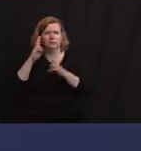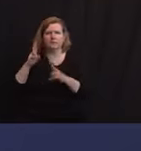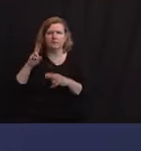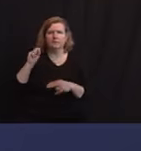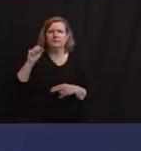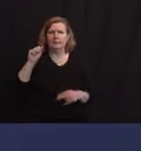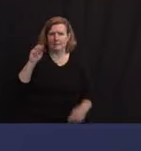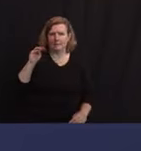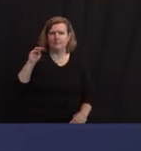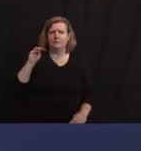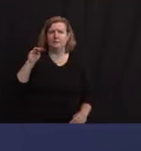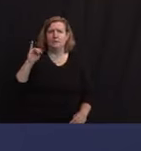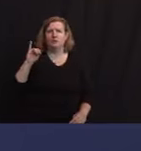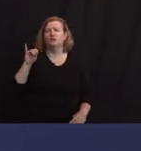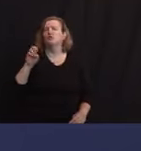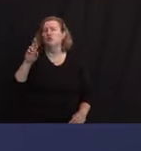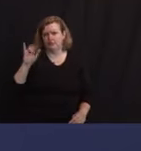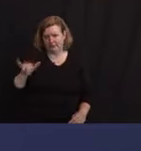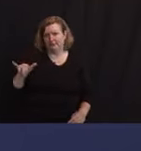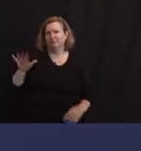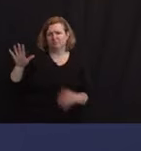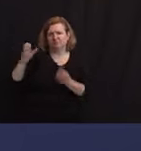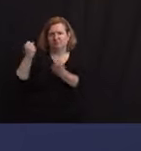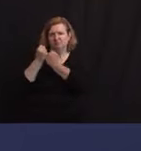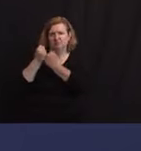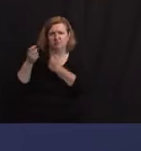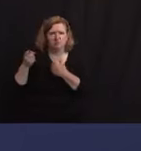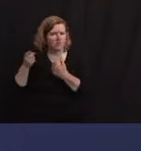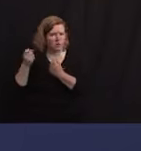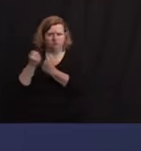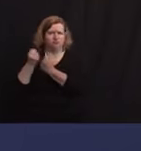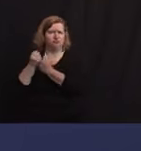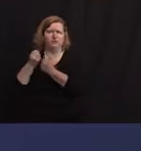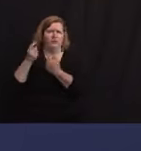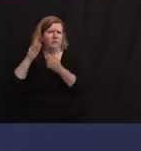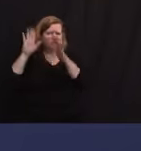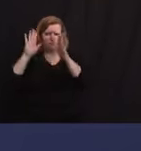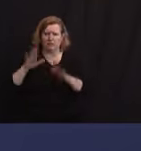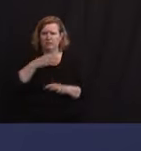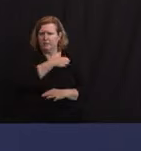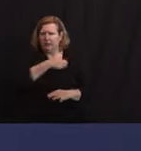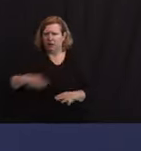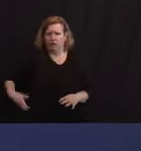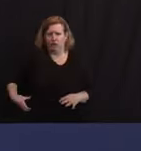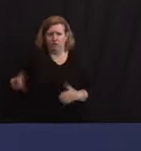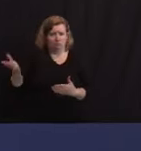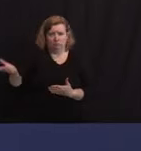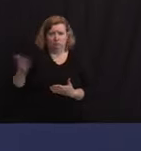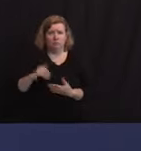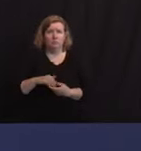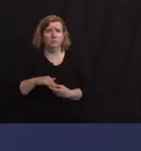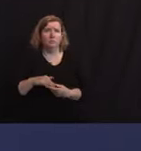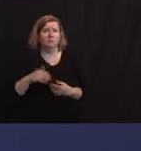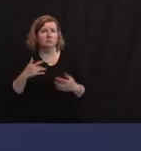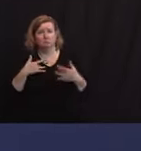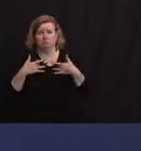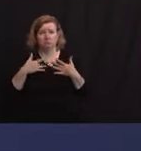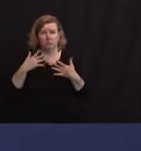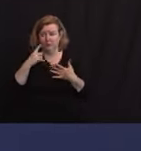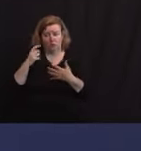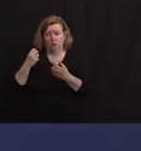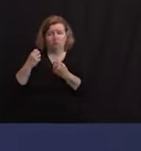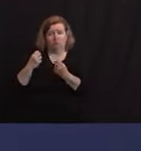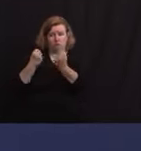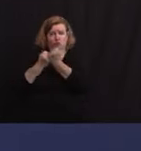guy I've known for a lot of years. I think he'll be an outstanding mayor. And I'm very excited to stand with him in the